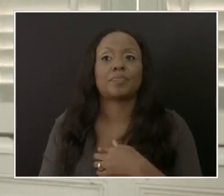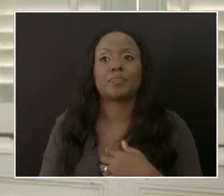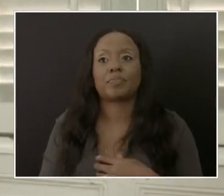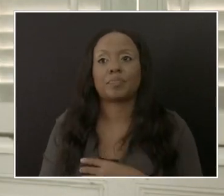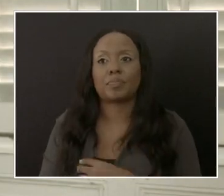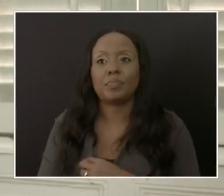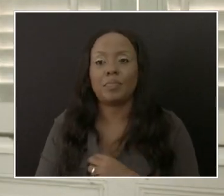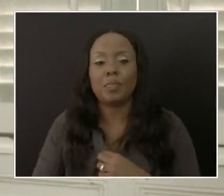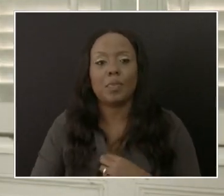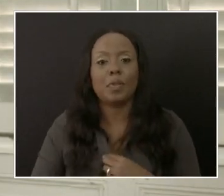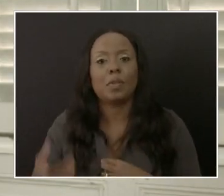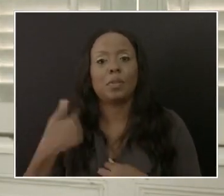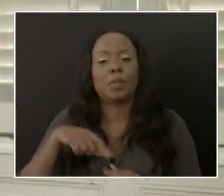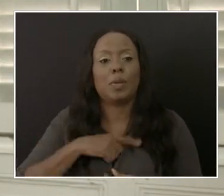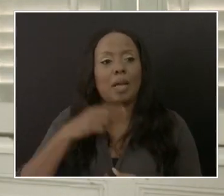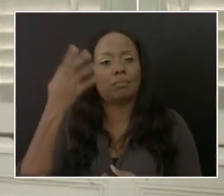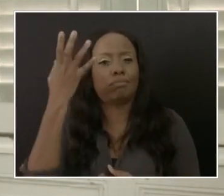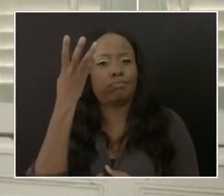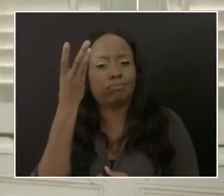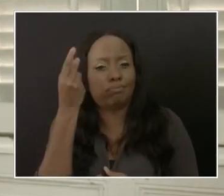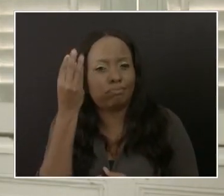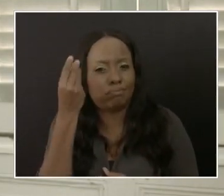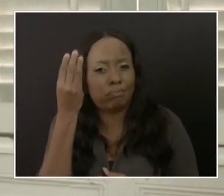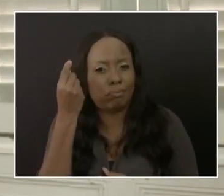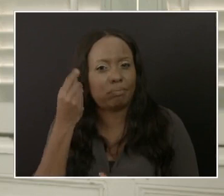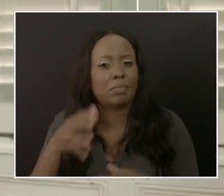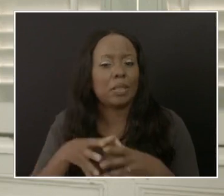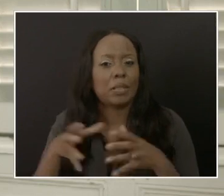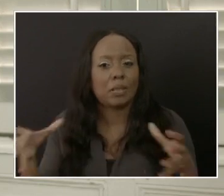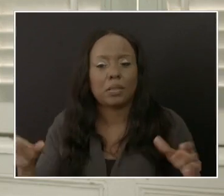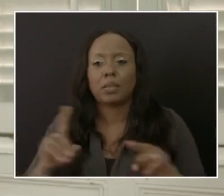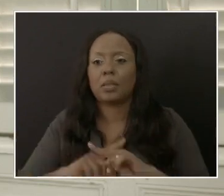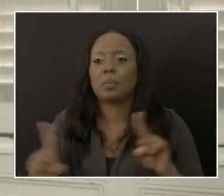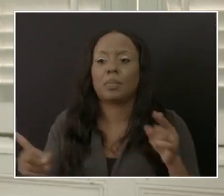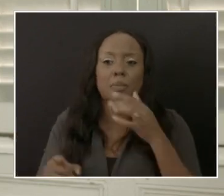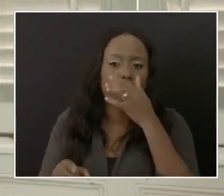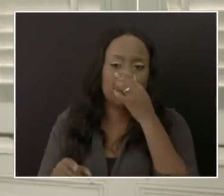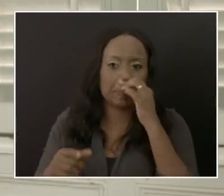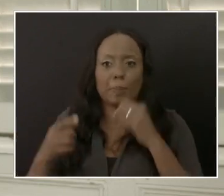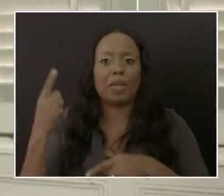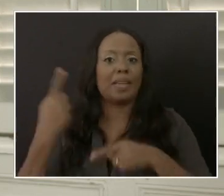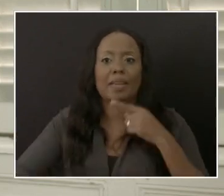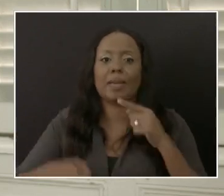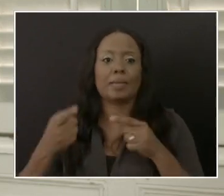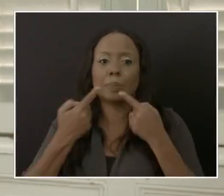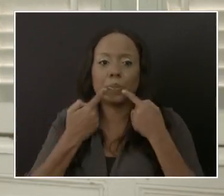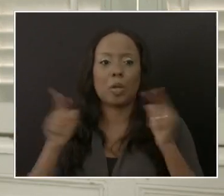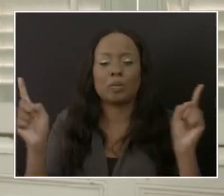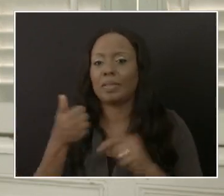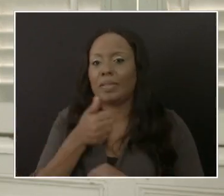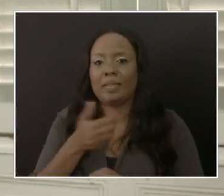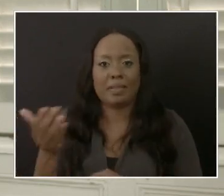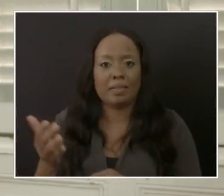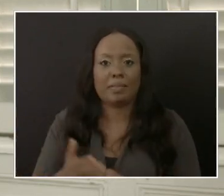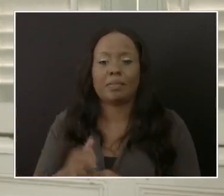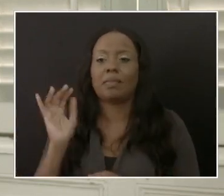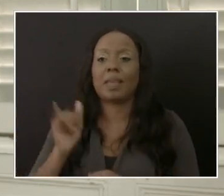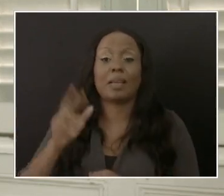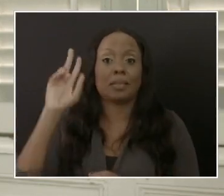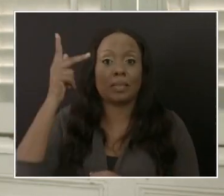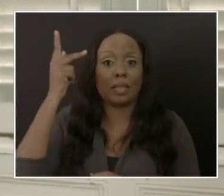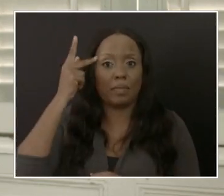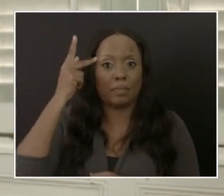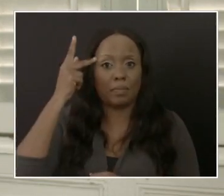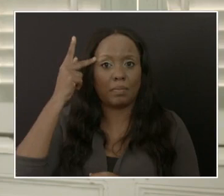are being considered right now and it would be premature for me to make a pronouncement because as that is also a policy decision,